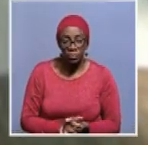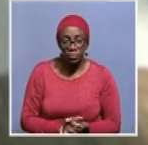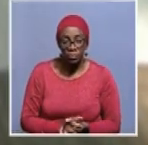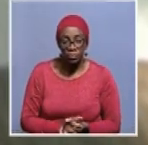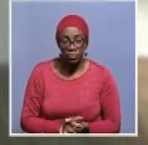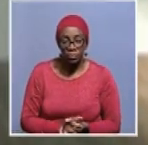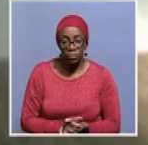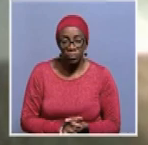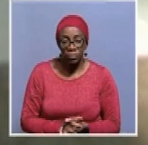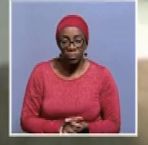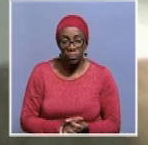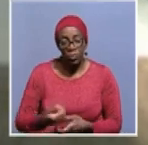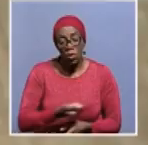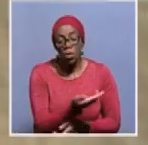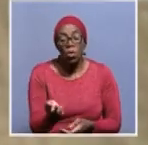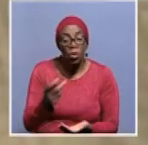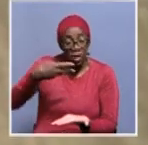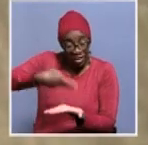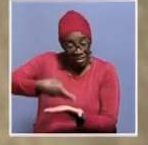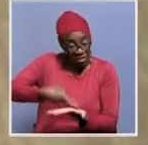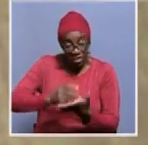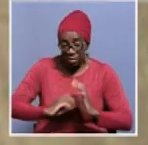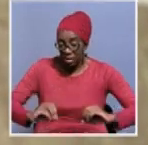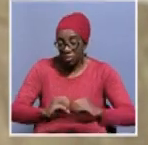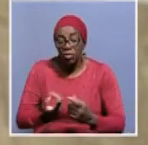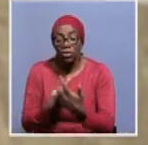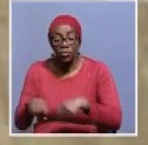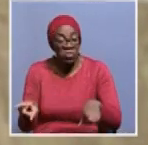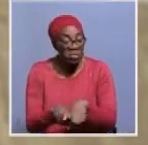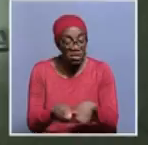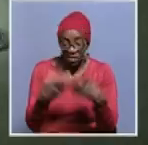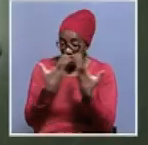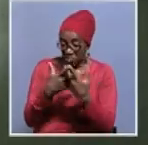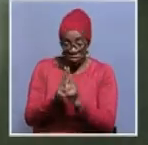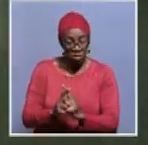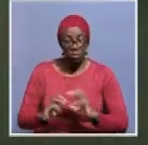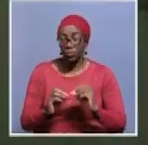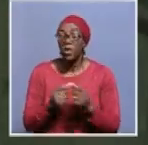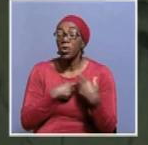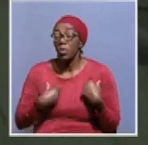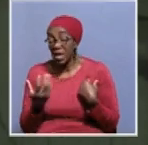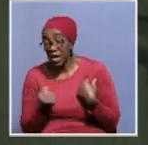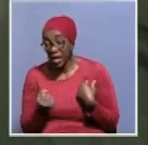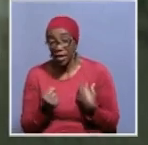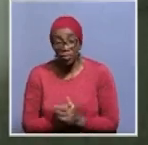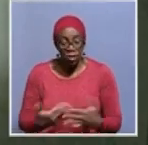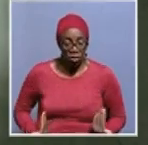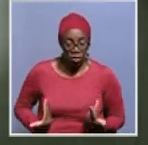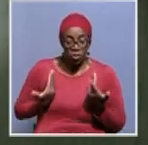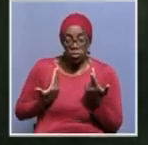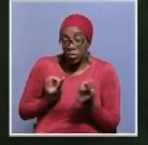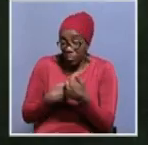they were not coming from the same church so we are going to have a combination of hymns from different church denomination